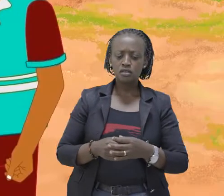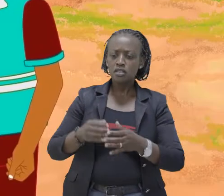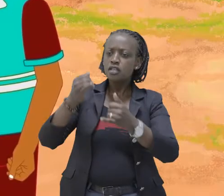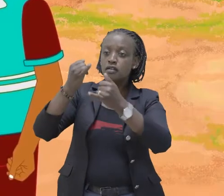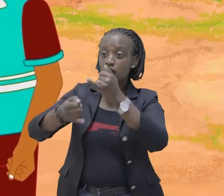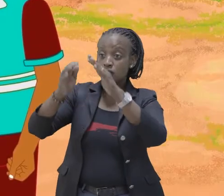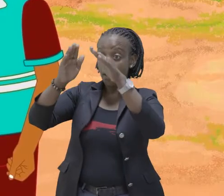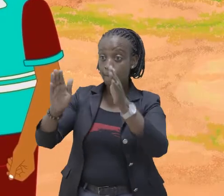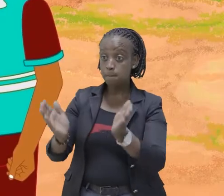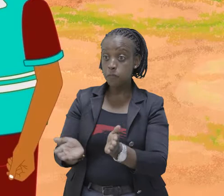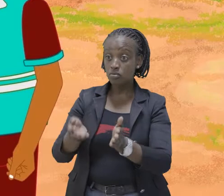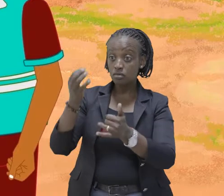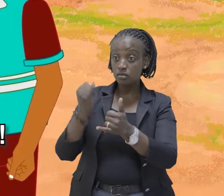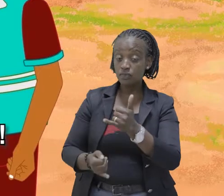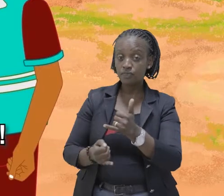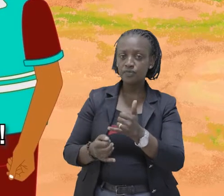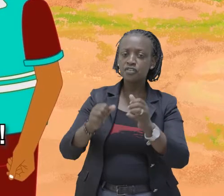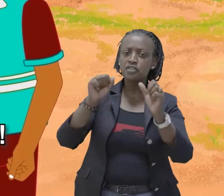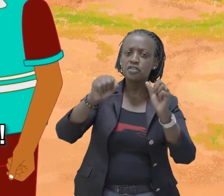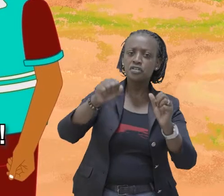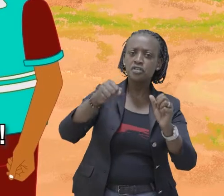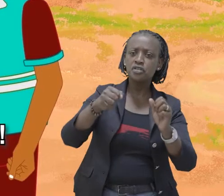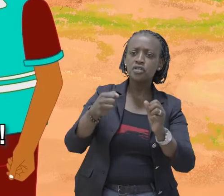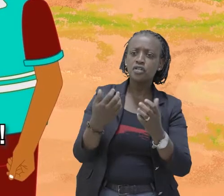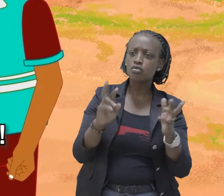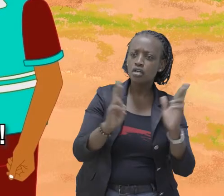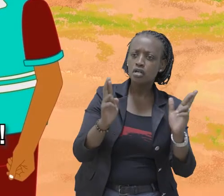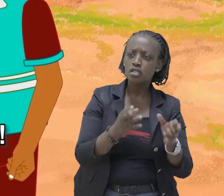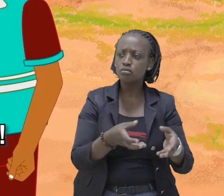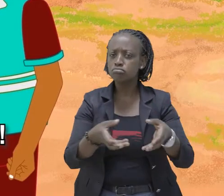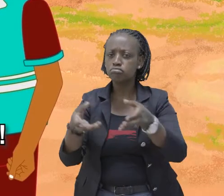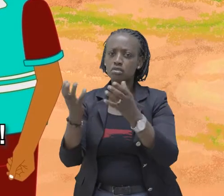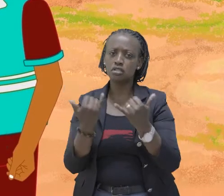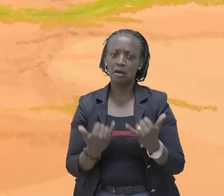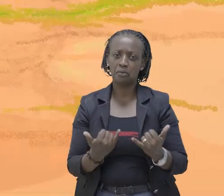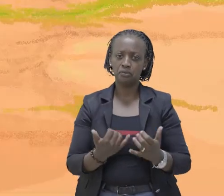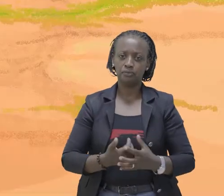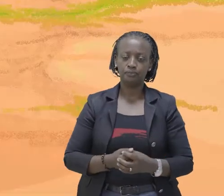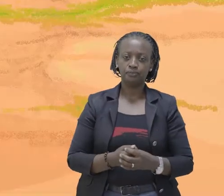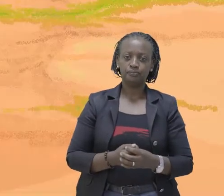That was the last basket Yes, we are ready for deliveries now